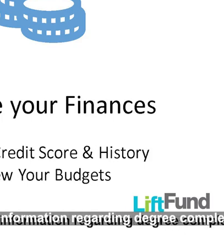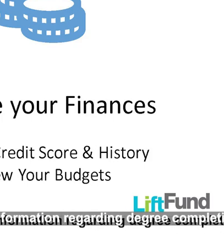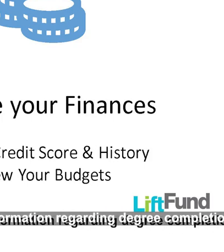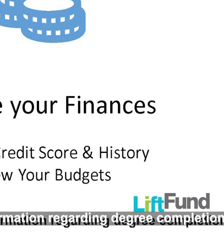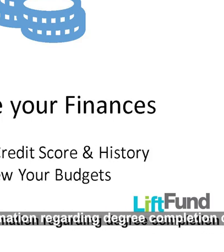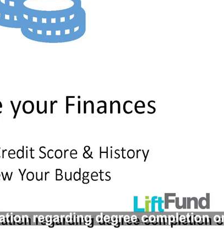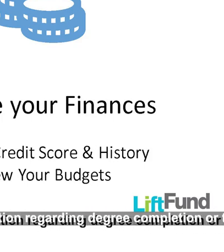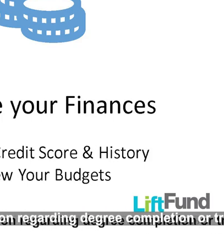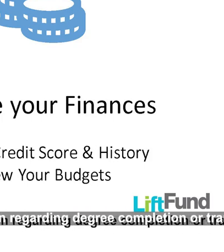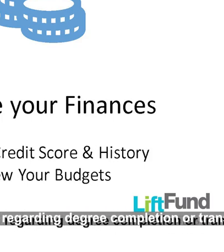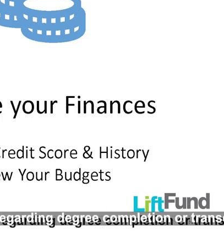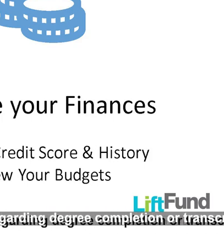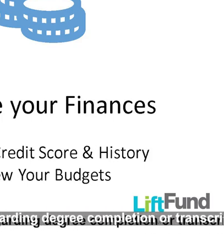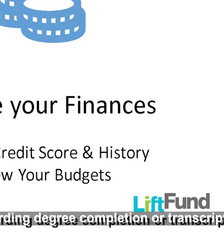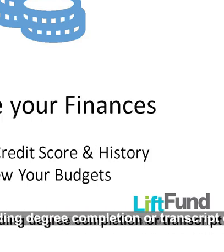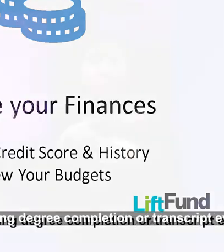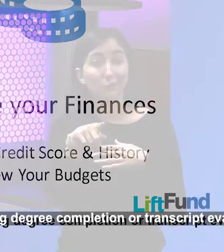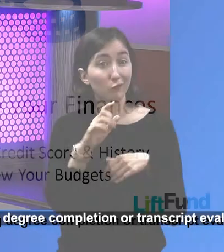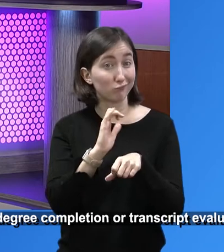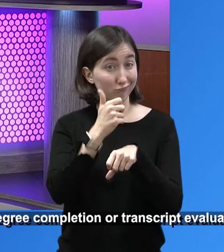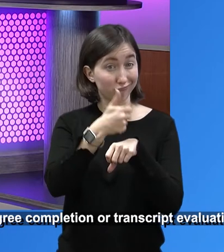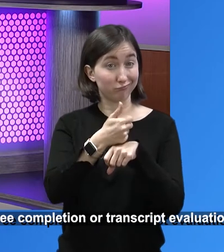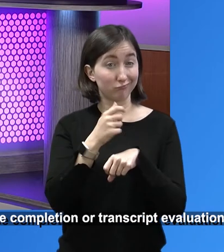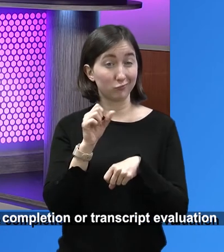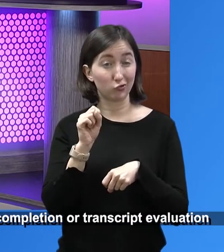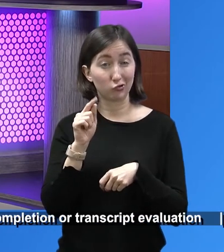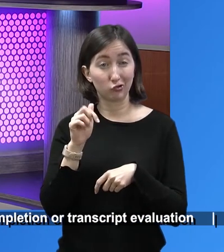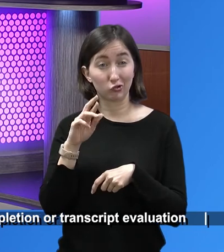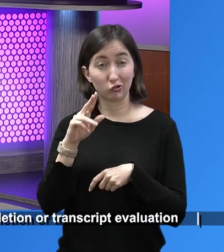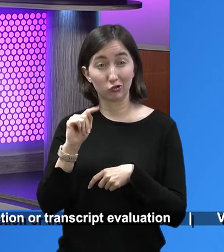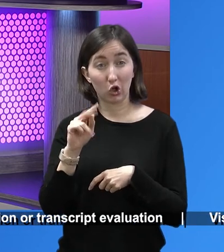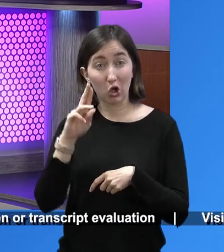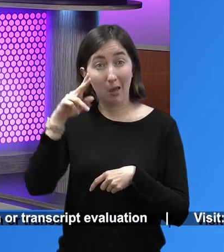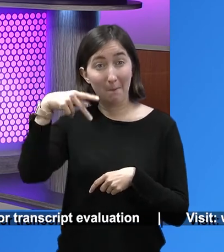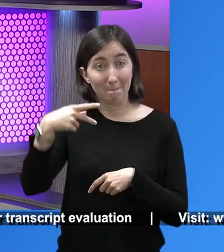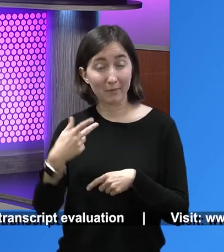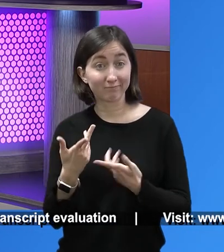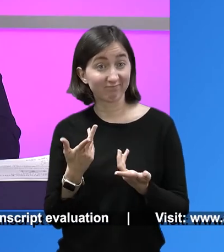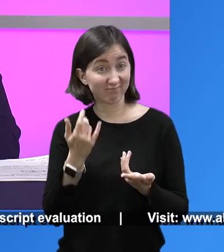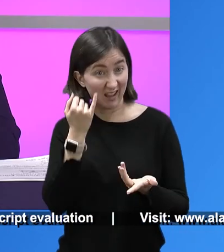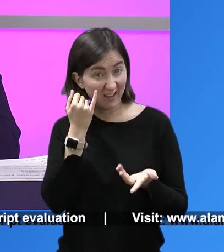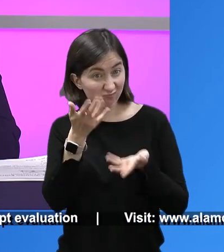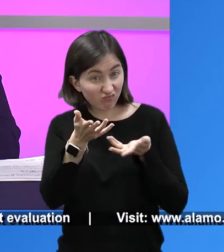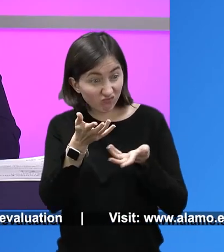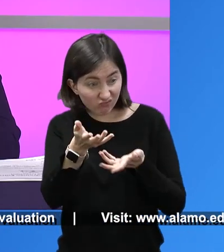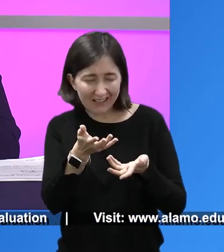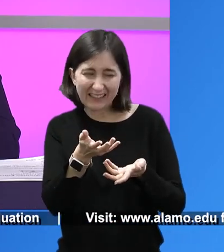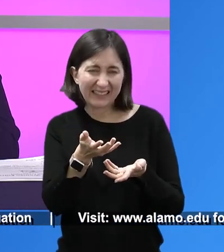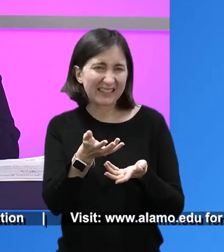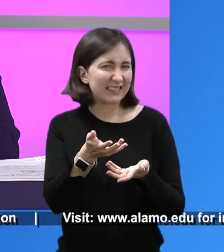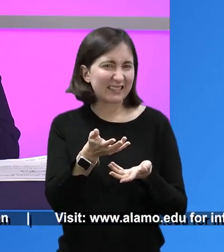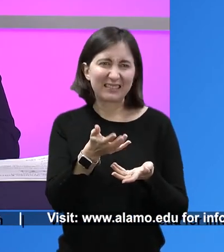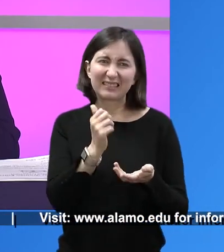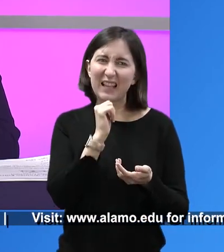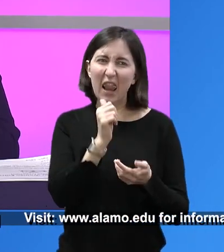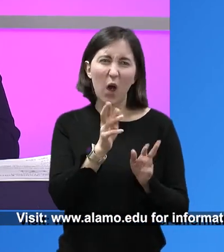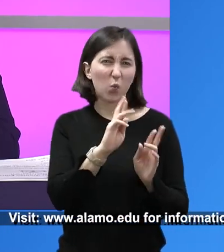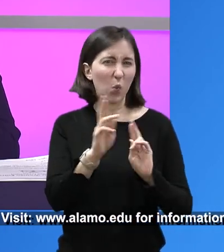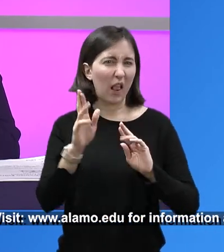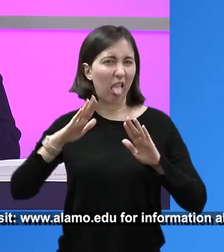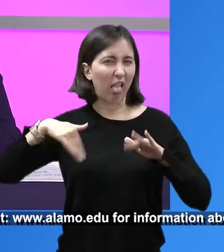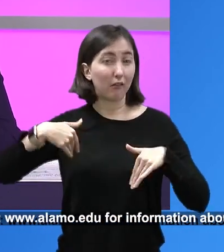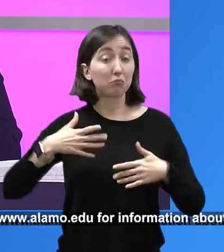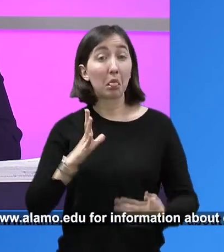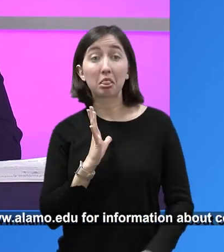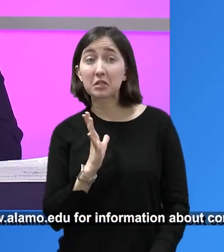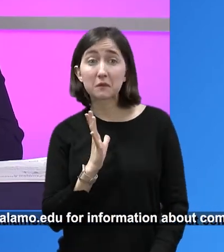if you're a startup, all of that we talk about. And if you're not ready, then we meet again when you're